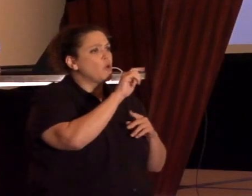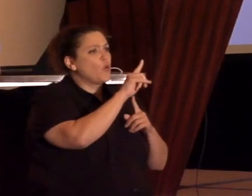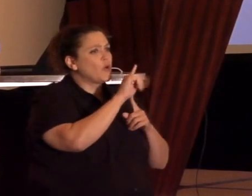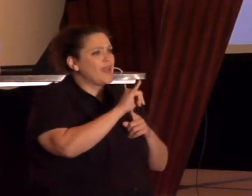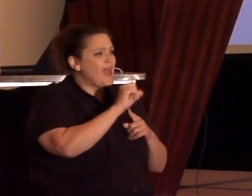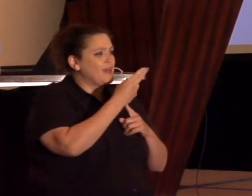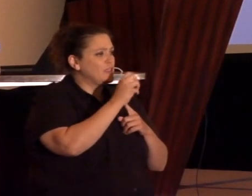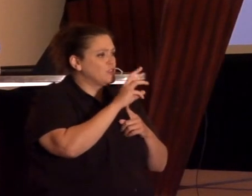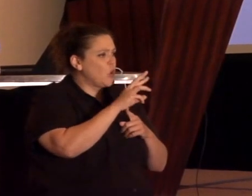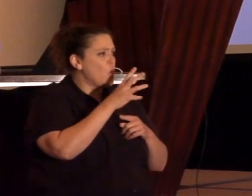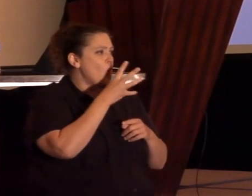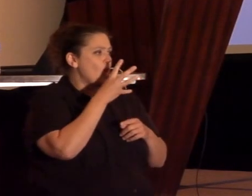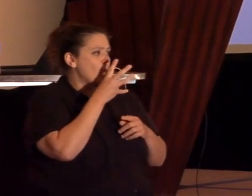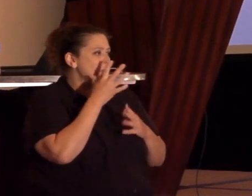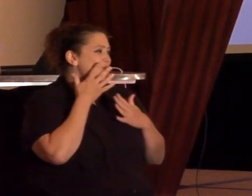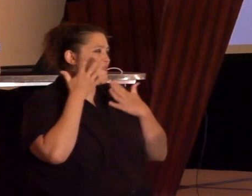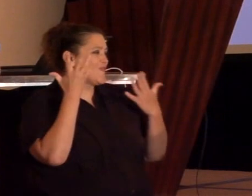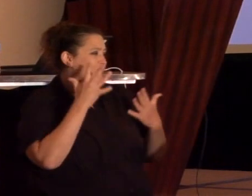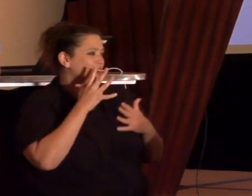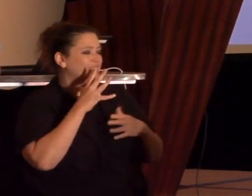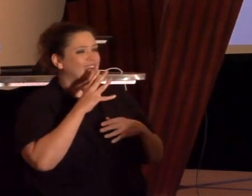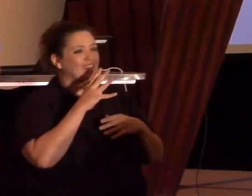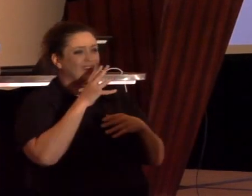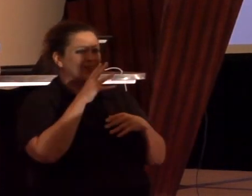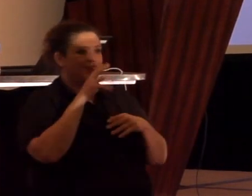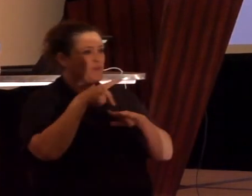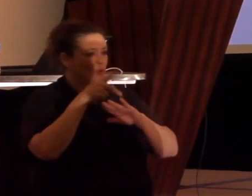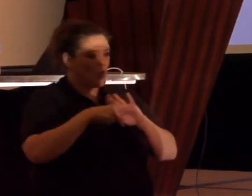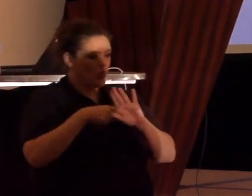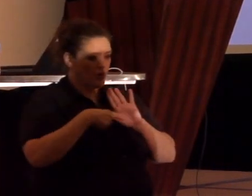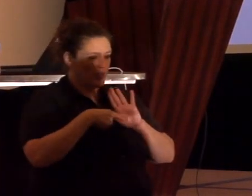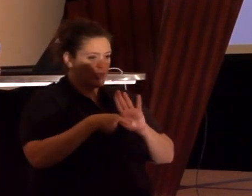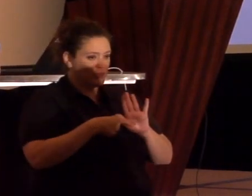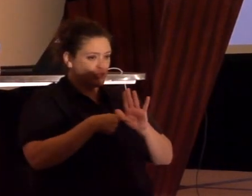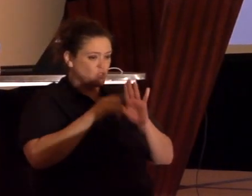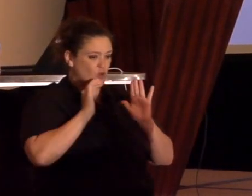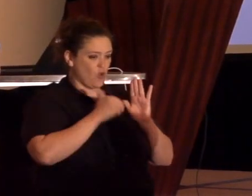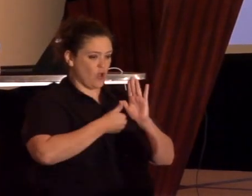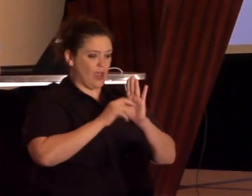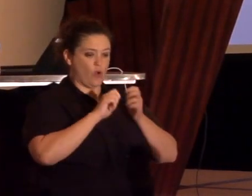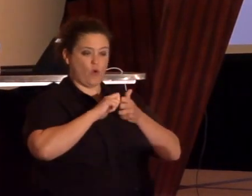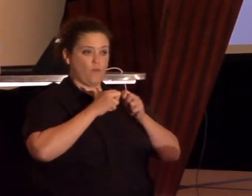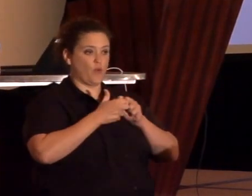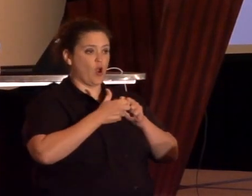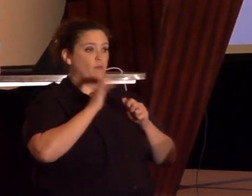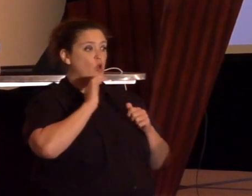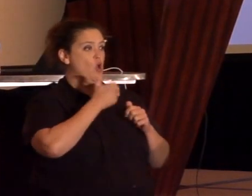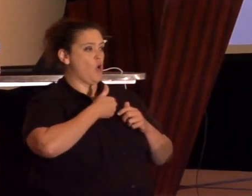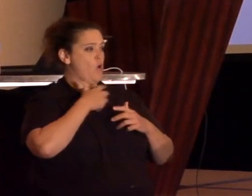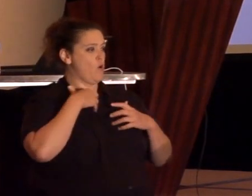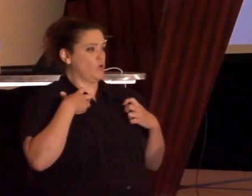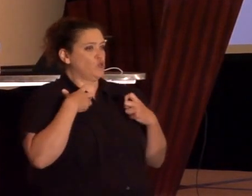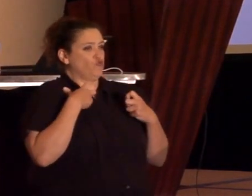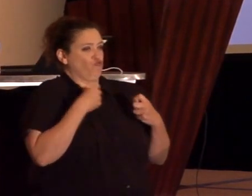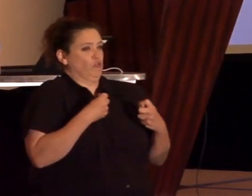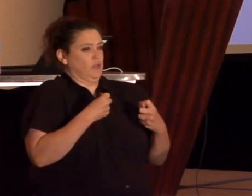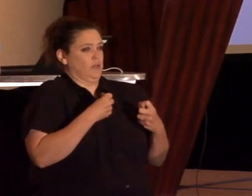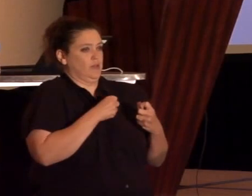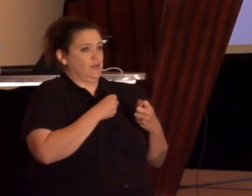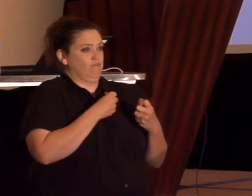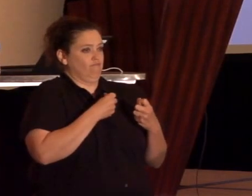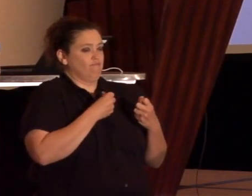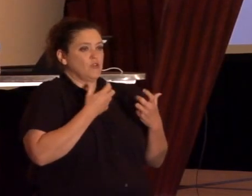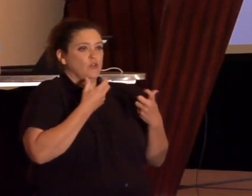-friendly sitcoms to capture our travails, nor applause for our heroic, against-the-odds parenting, and